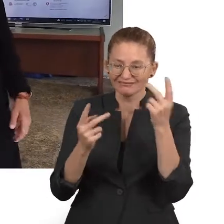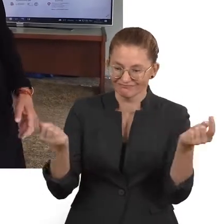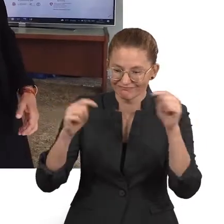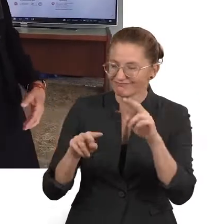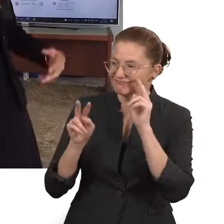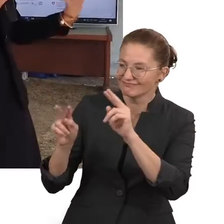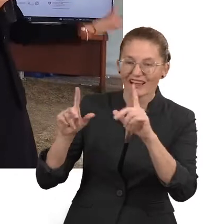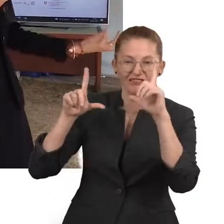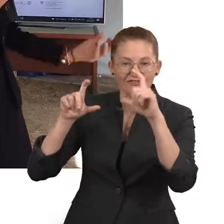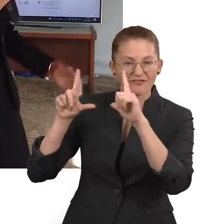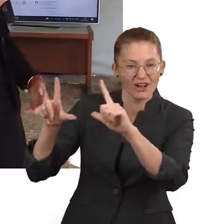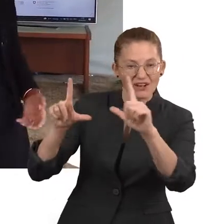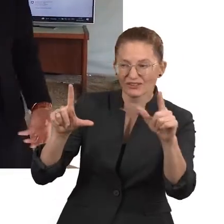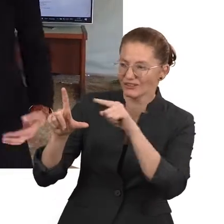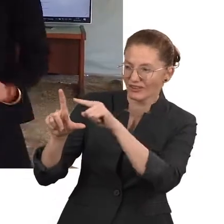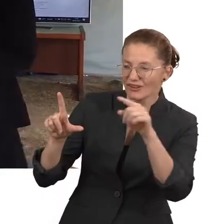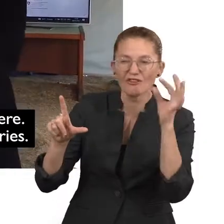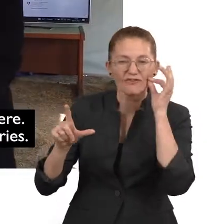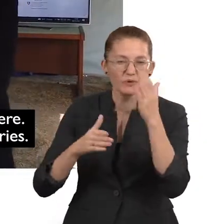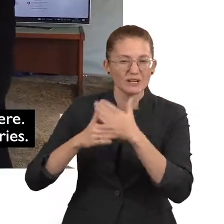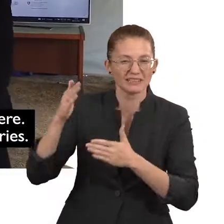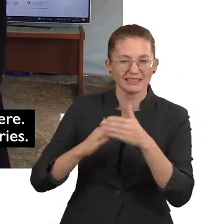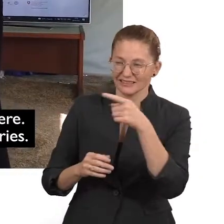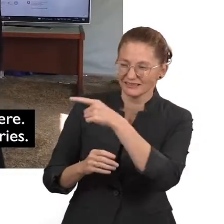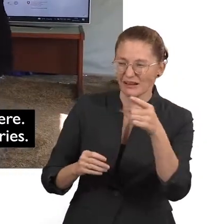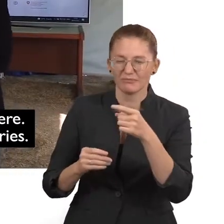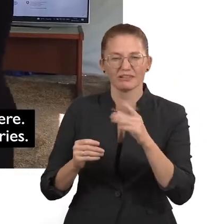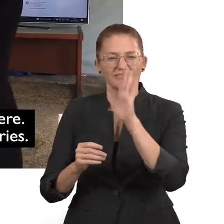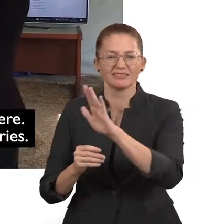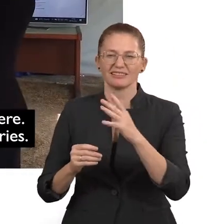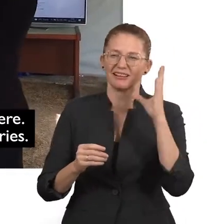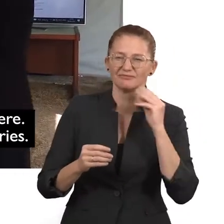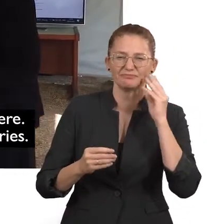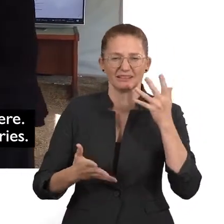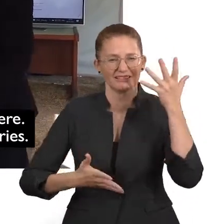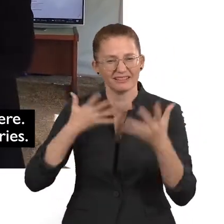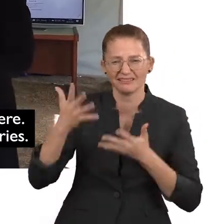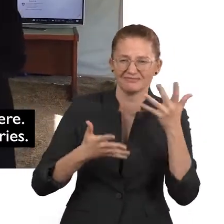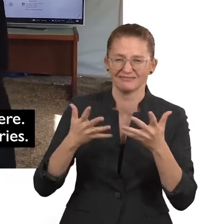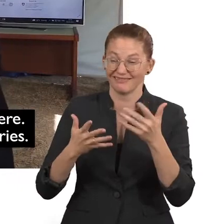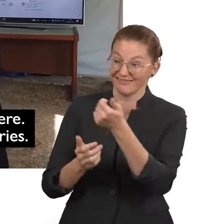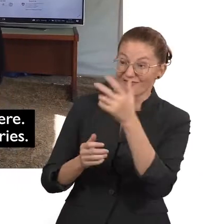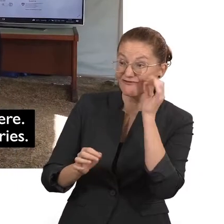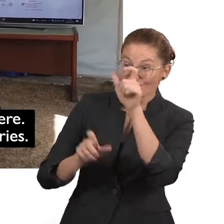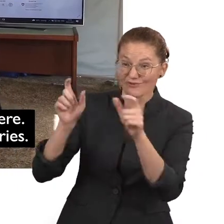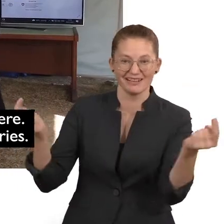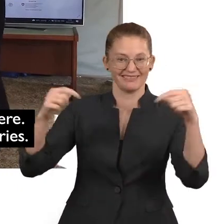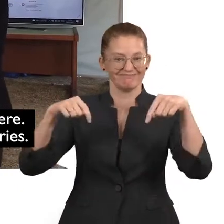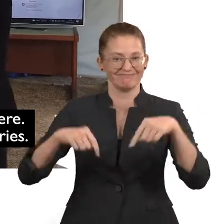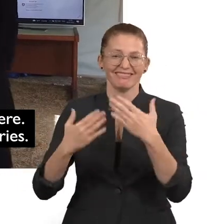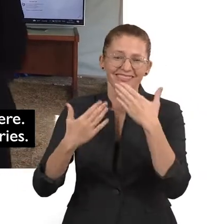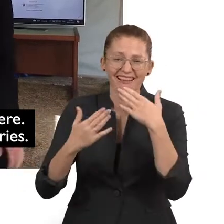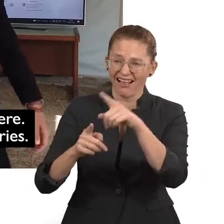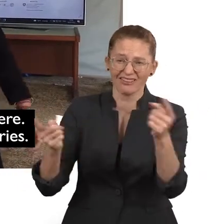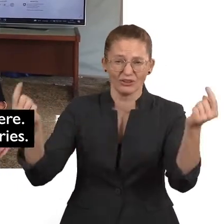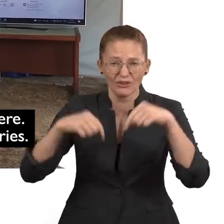there is some pictures with stories of women who face disabilities and some of them are even here and thank you for coming and sharing